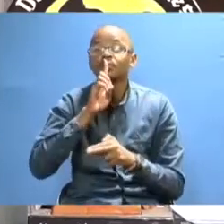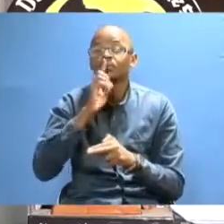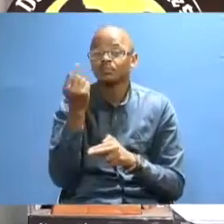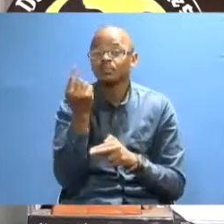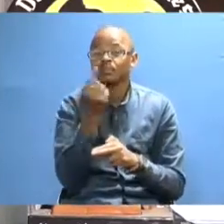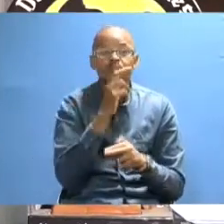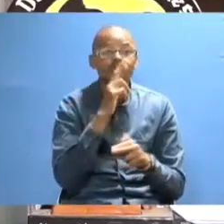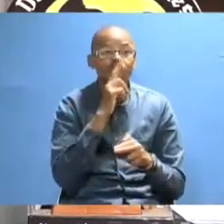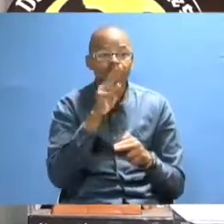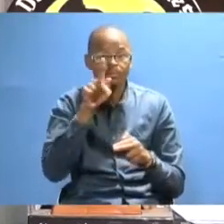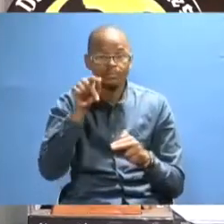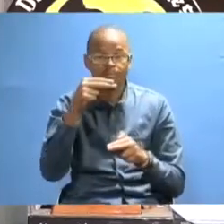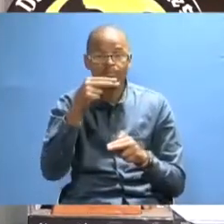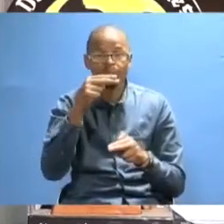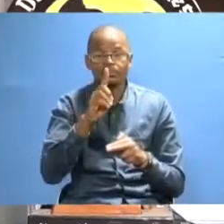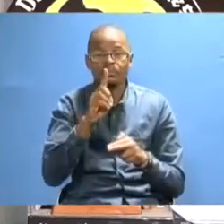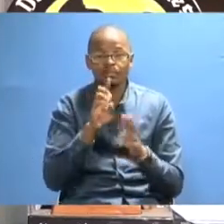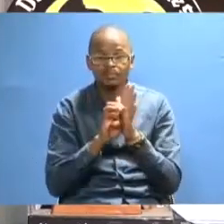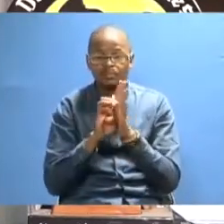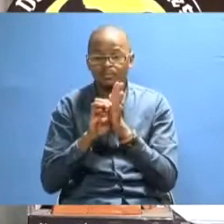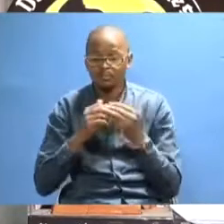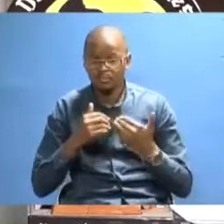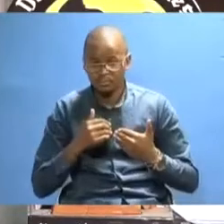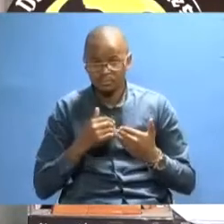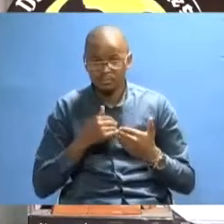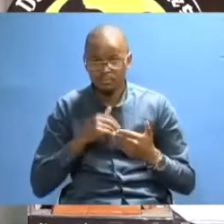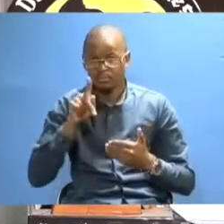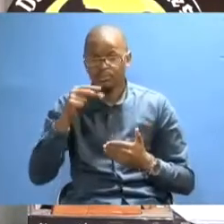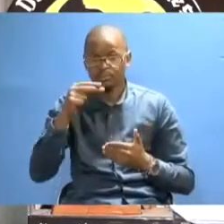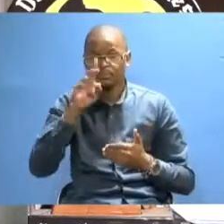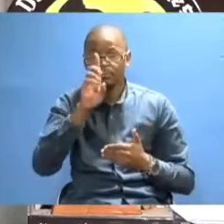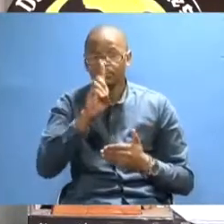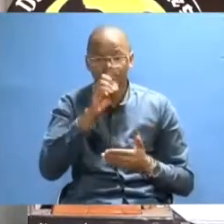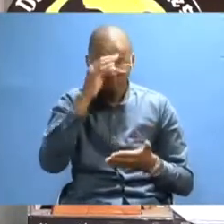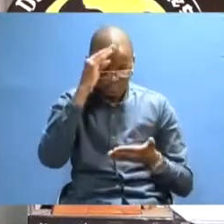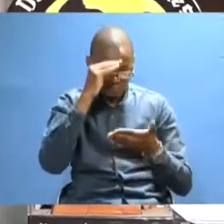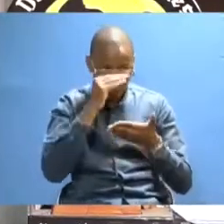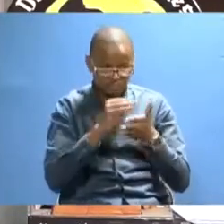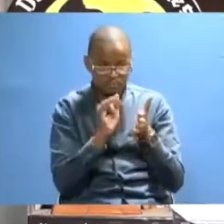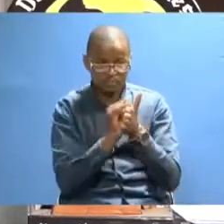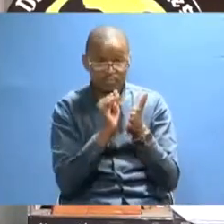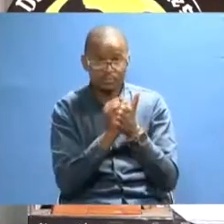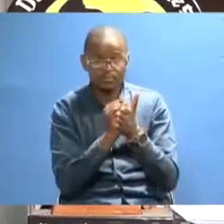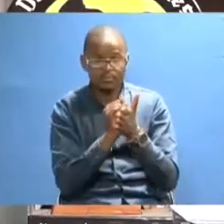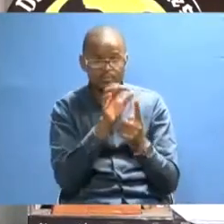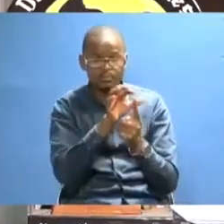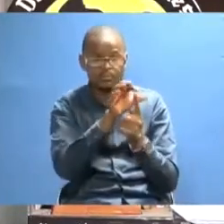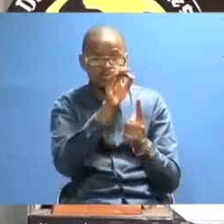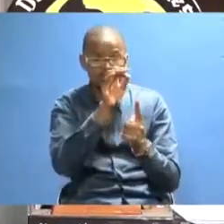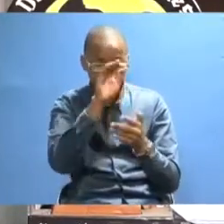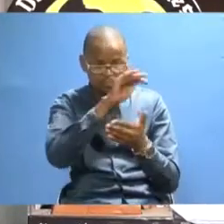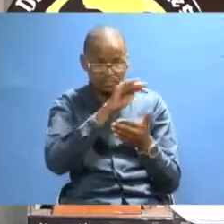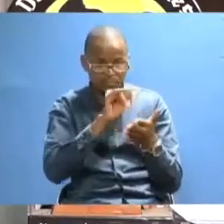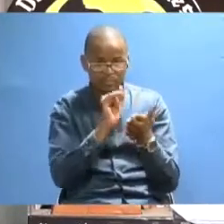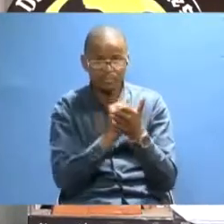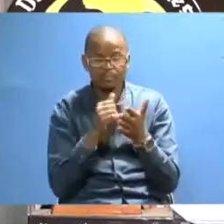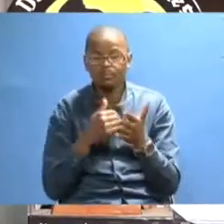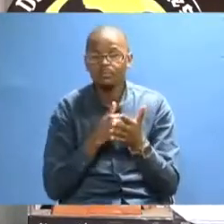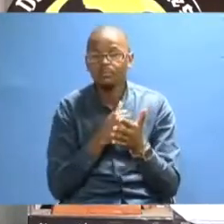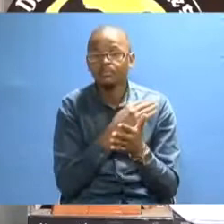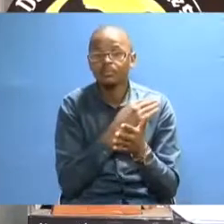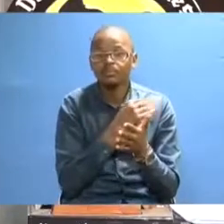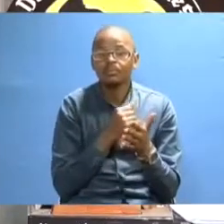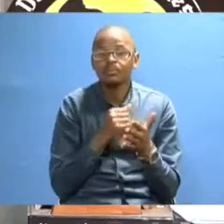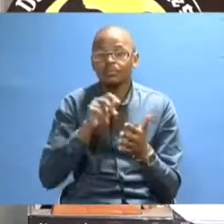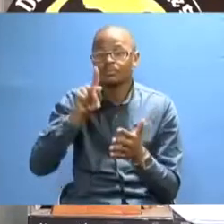So each of them has a PhD. For example, we have got a PhD in Environmental Studies, that is specializing in Environmental Education.